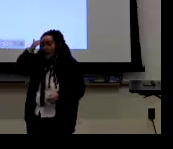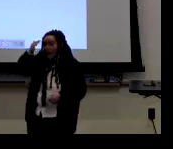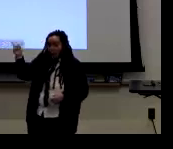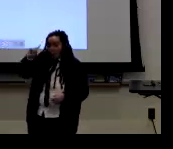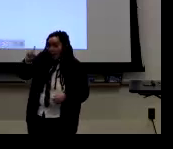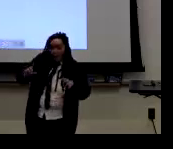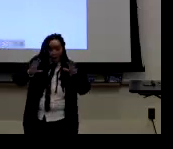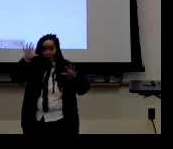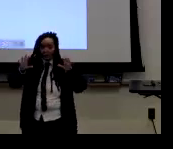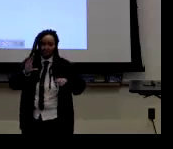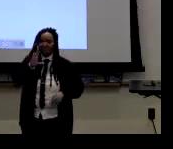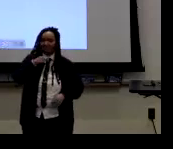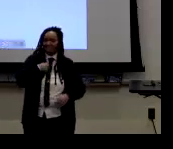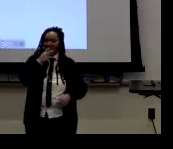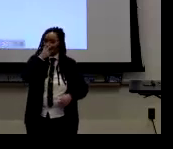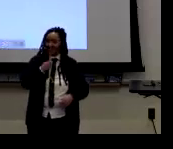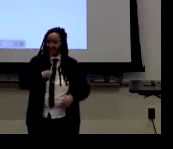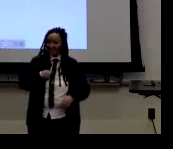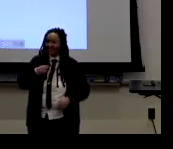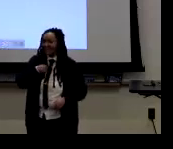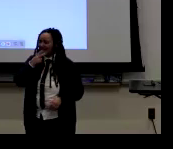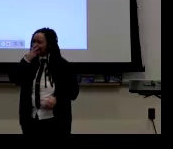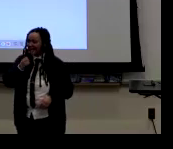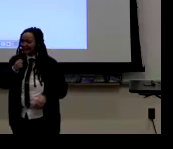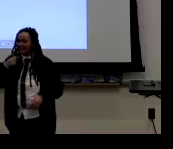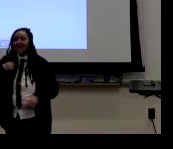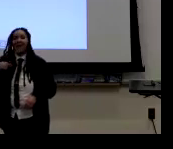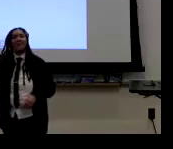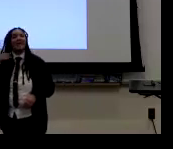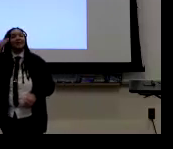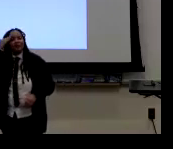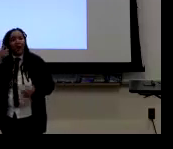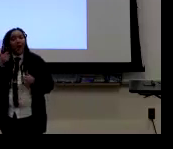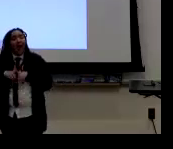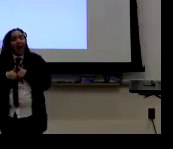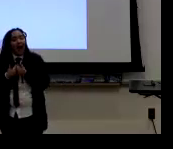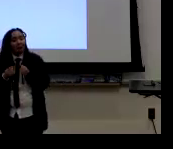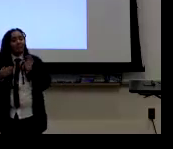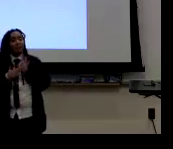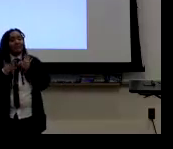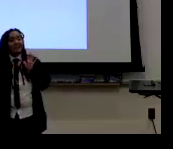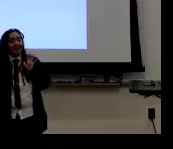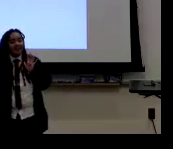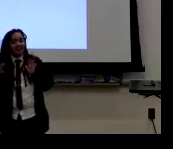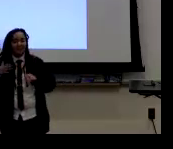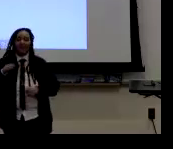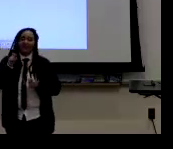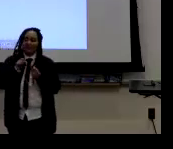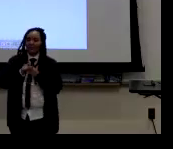what the gender markings show. Do they know exactly where? I doubt it. Do they know how they show it? I doubt it.